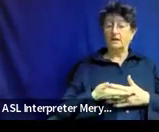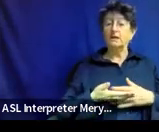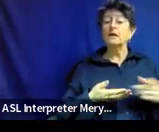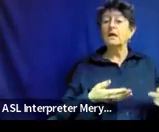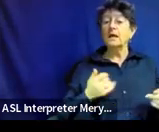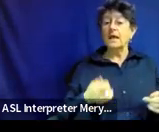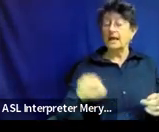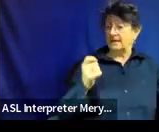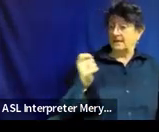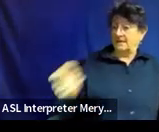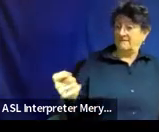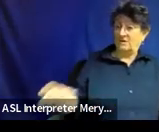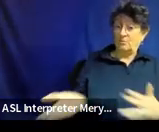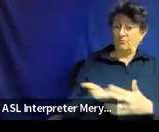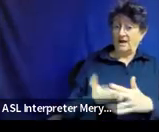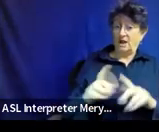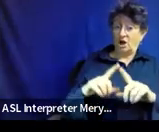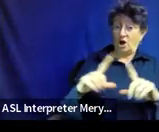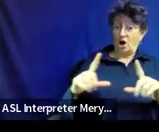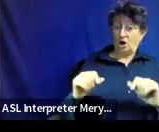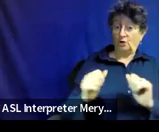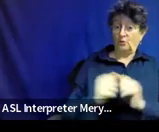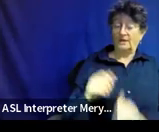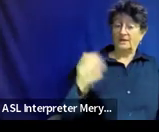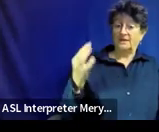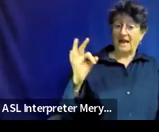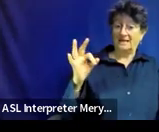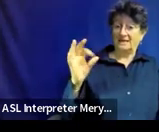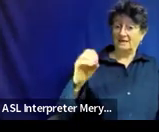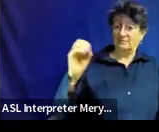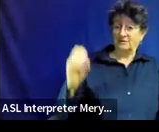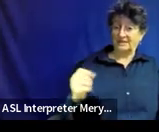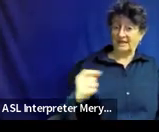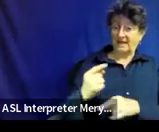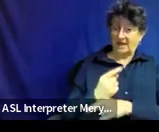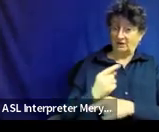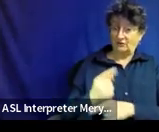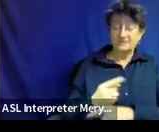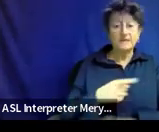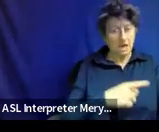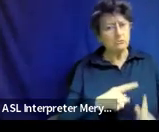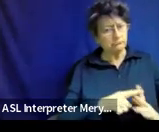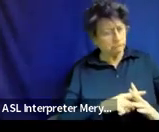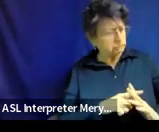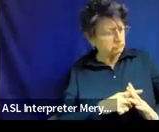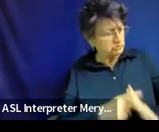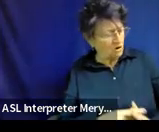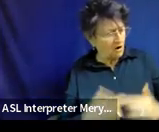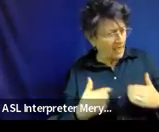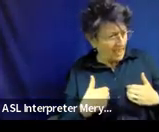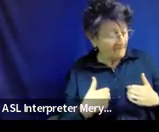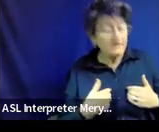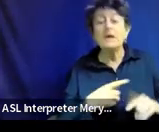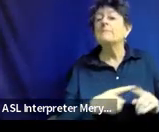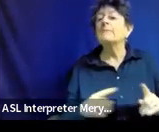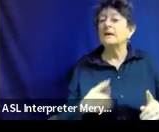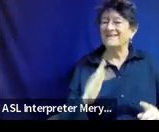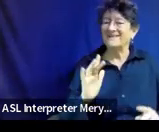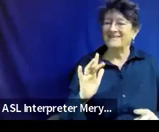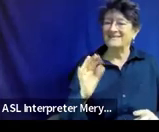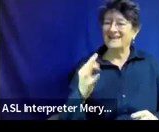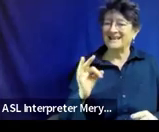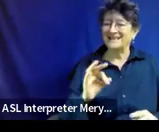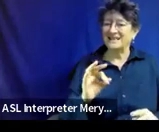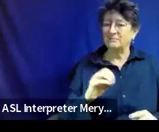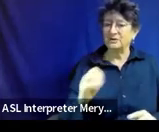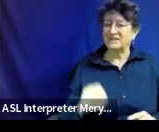% accuracy. So he's got to start on it, and we want him to get to 50% of the time he's requesting